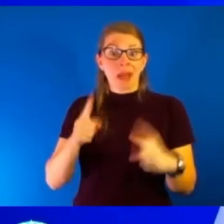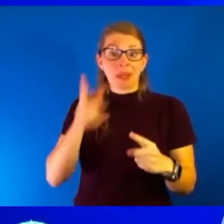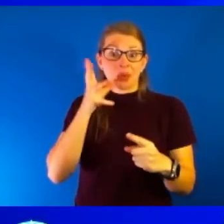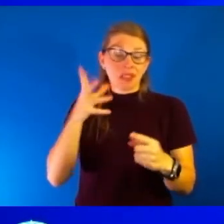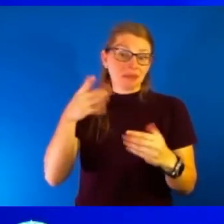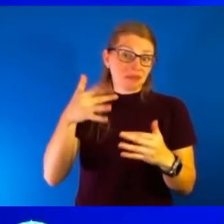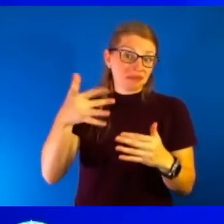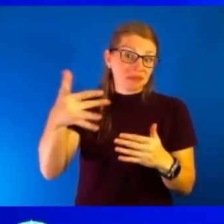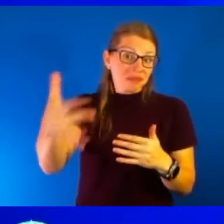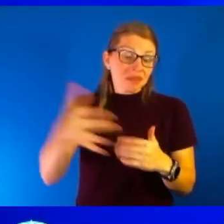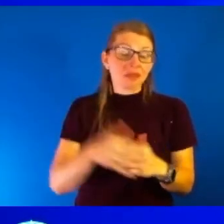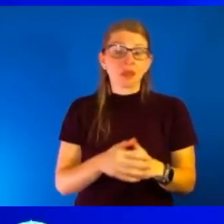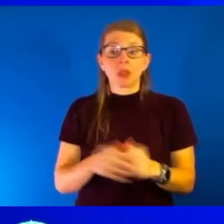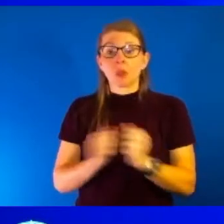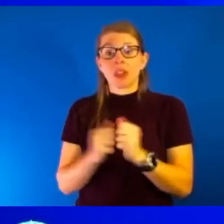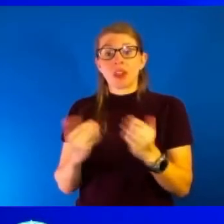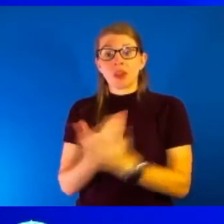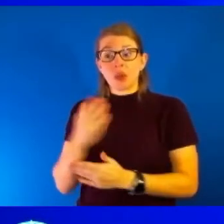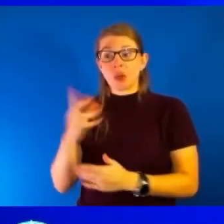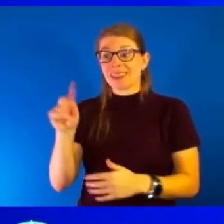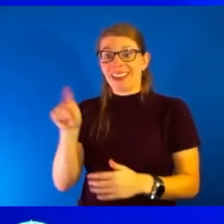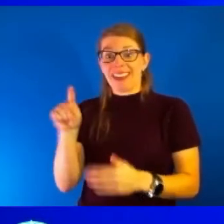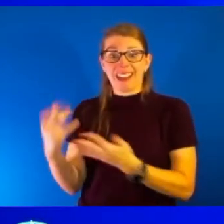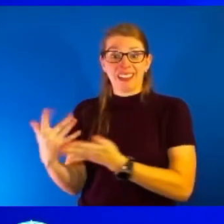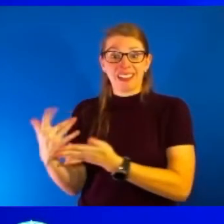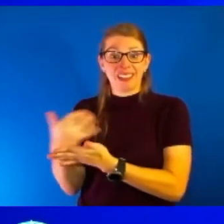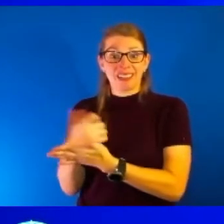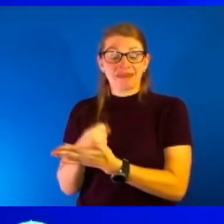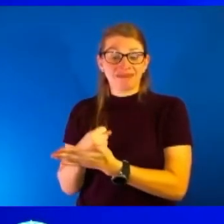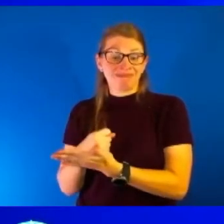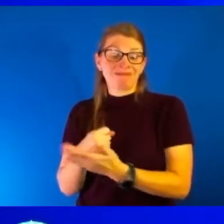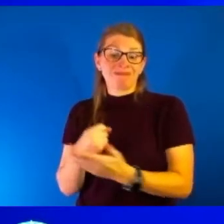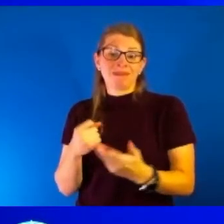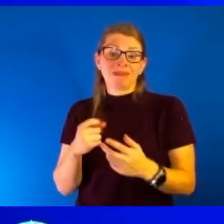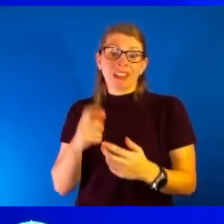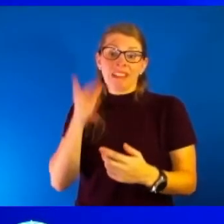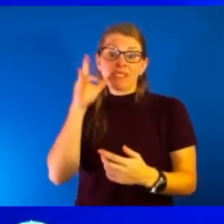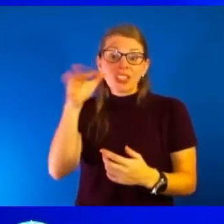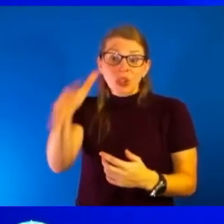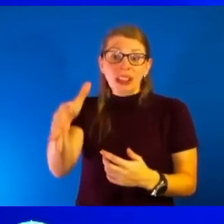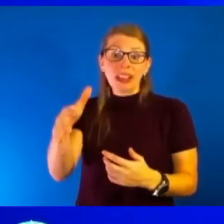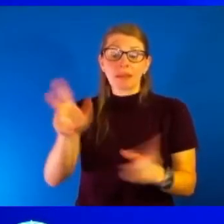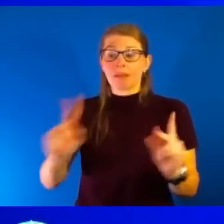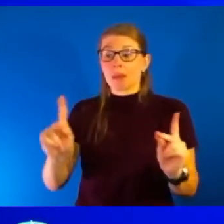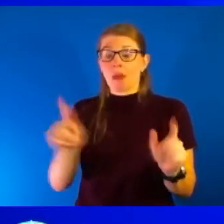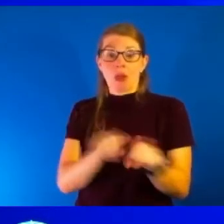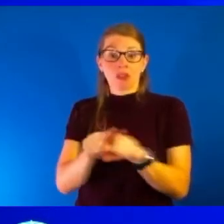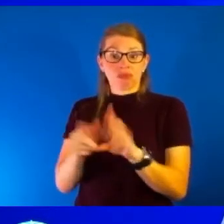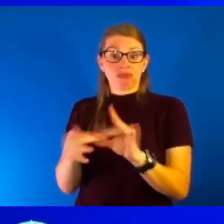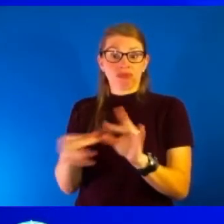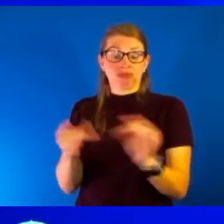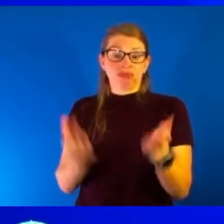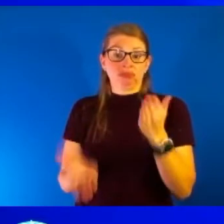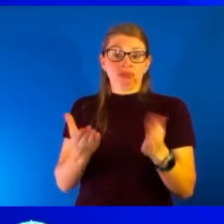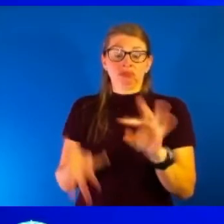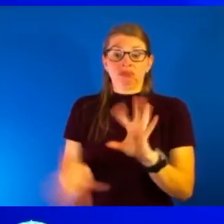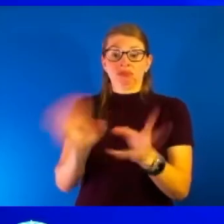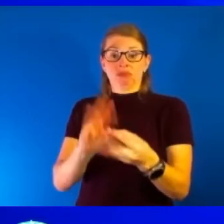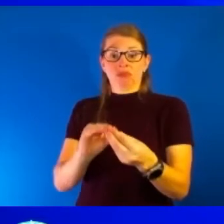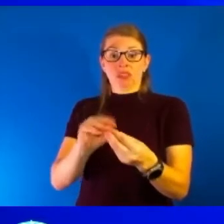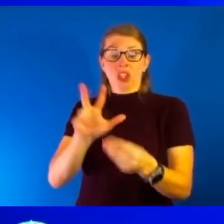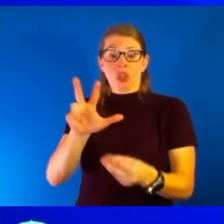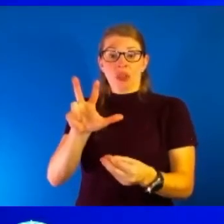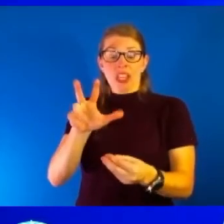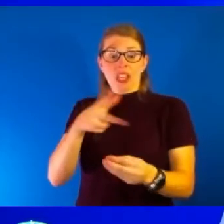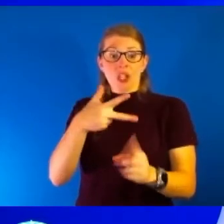this new wave of data. But, you know, eventually people have also said maybe overall three doses of